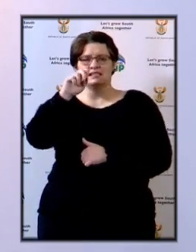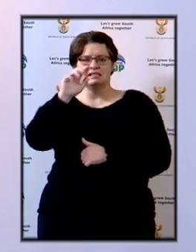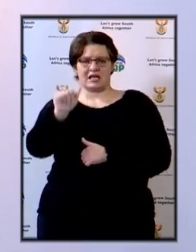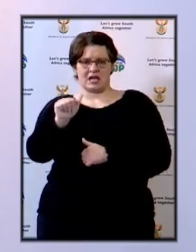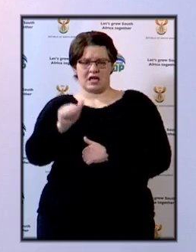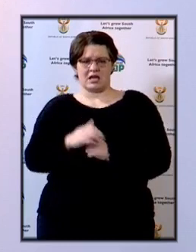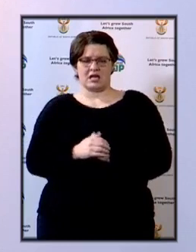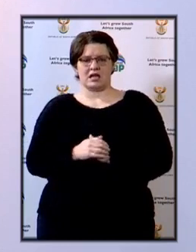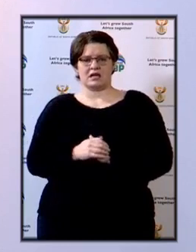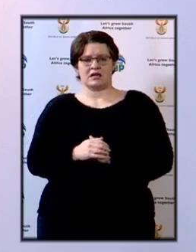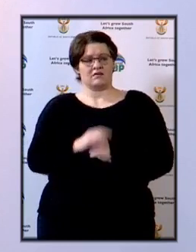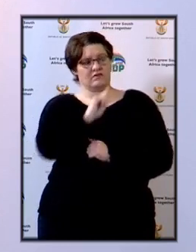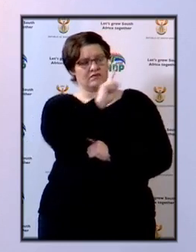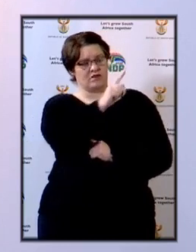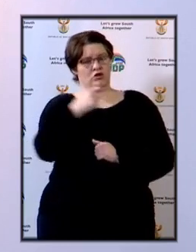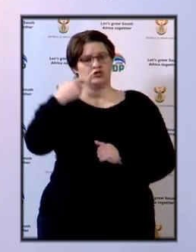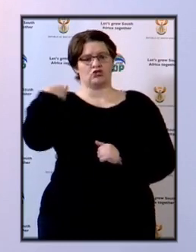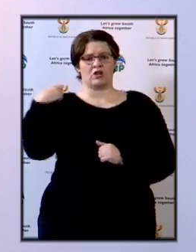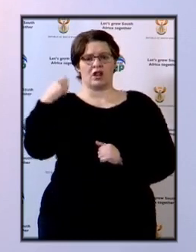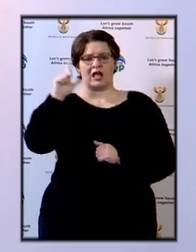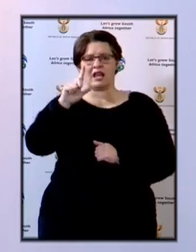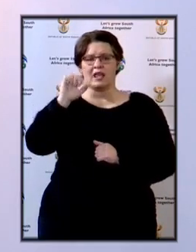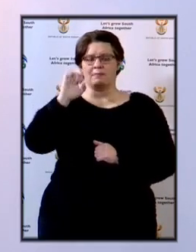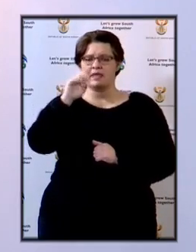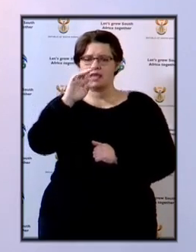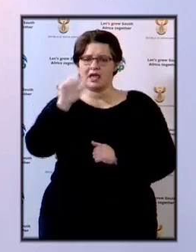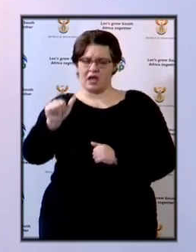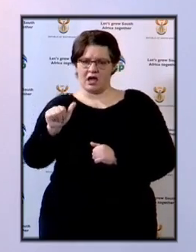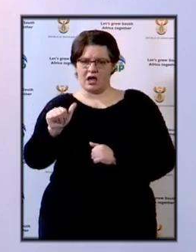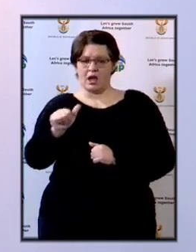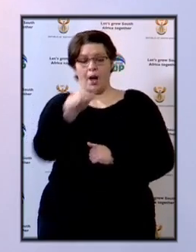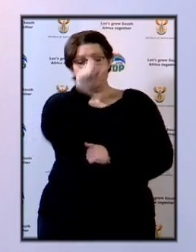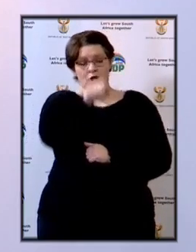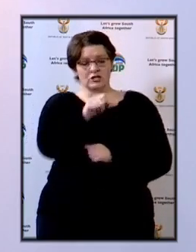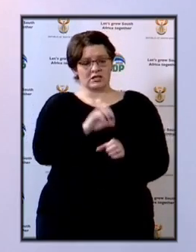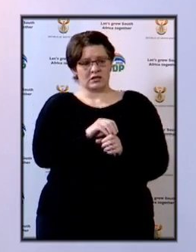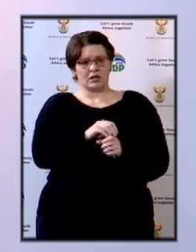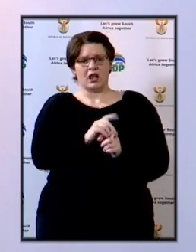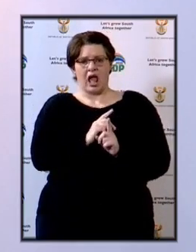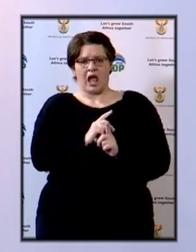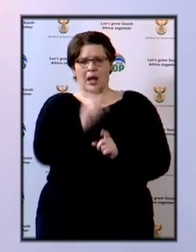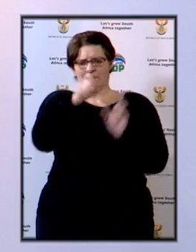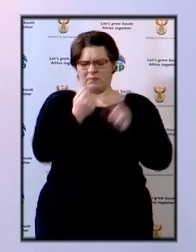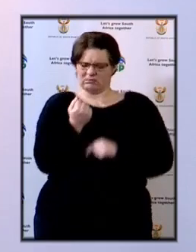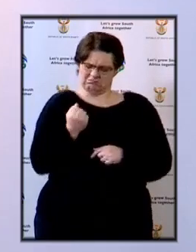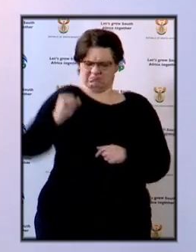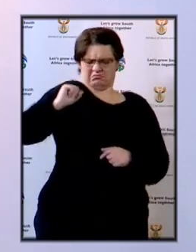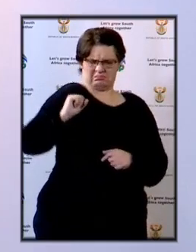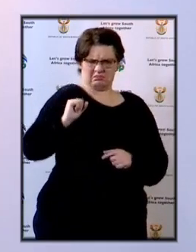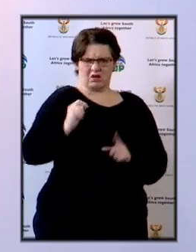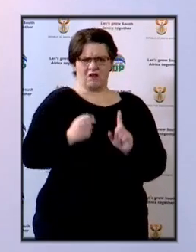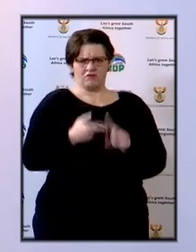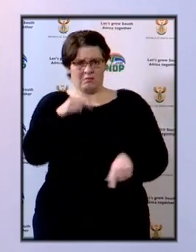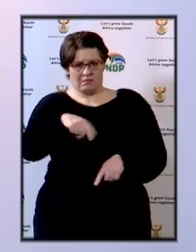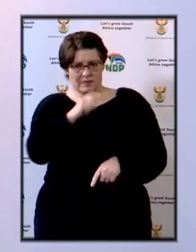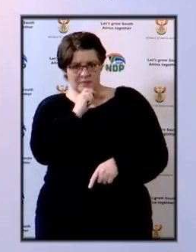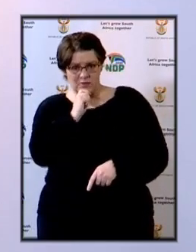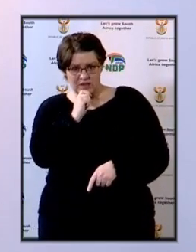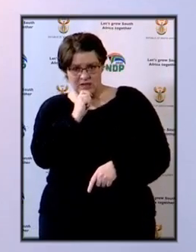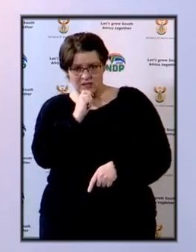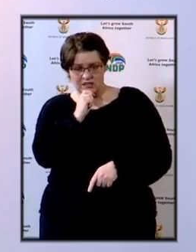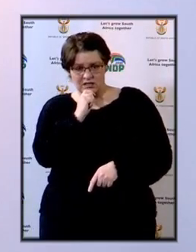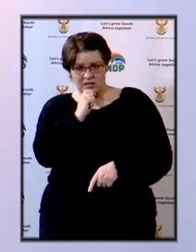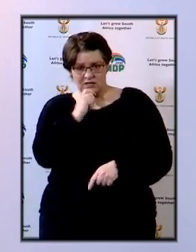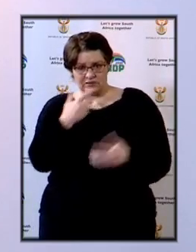to the General Lebea. Did officers conducting the operation face any resistance from this